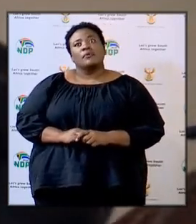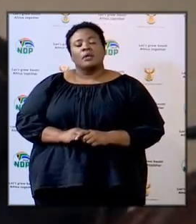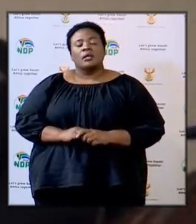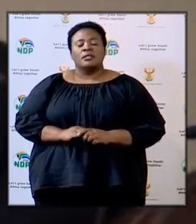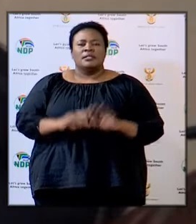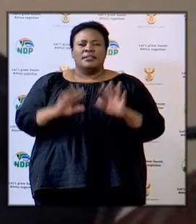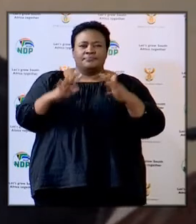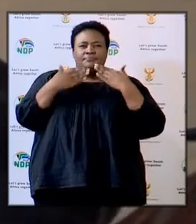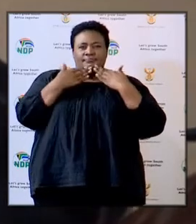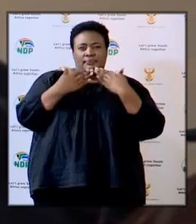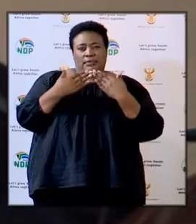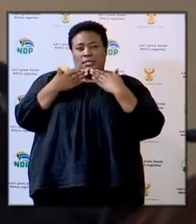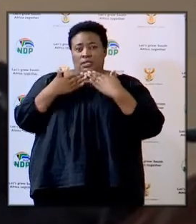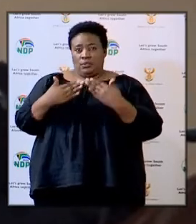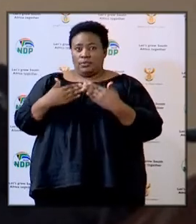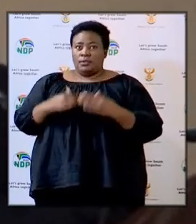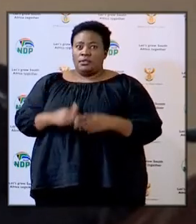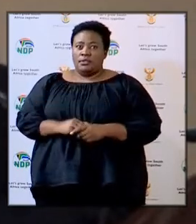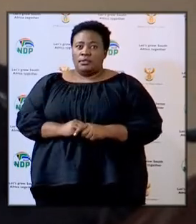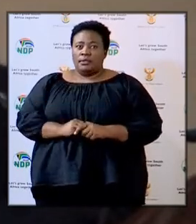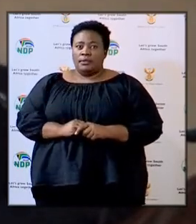Thank you very much